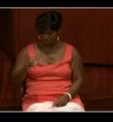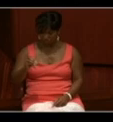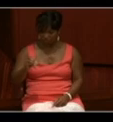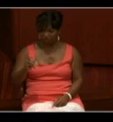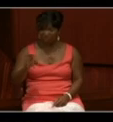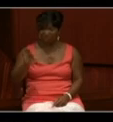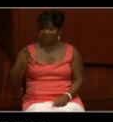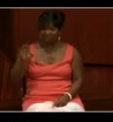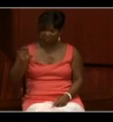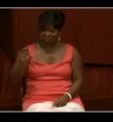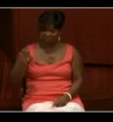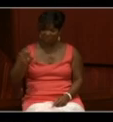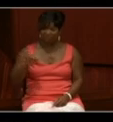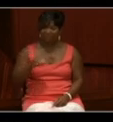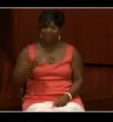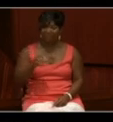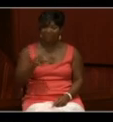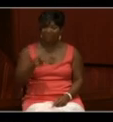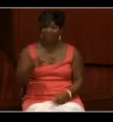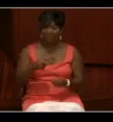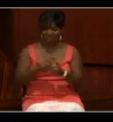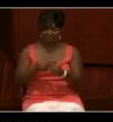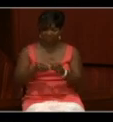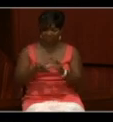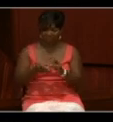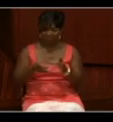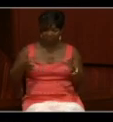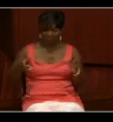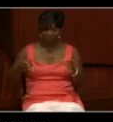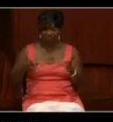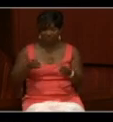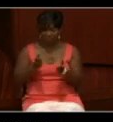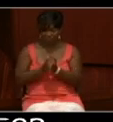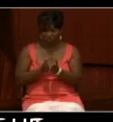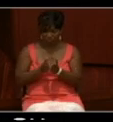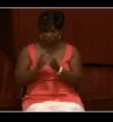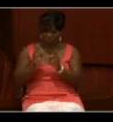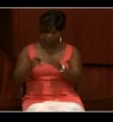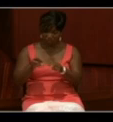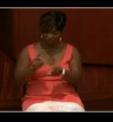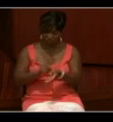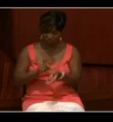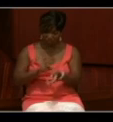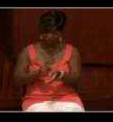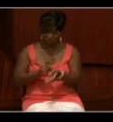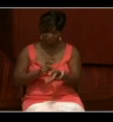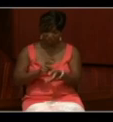USN, detached from his ship for duty on board the USS Chaumont. Mustard on station following absence.